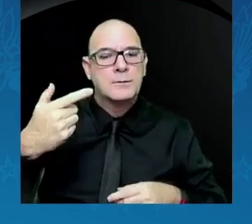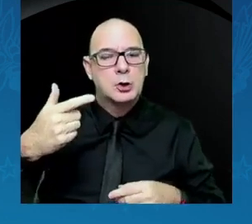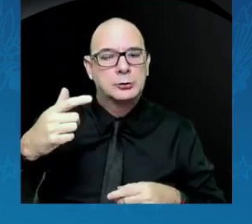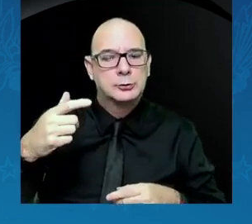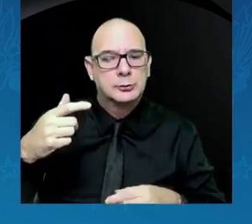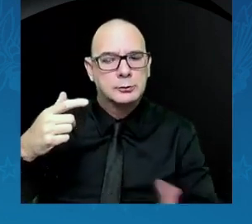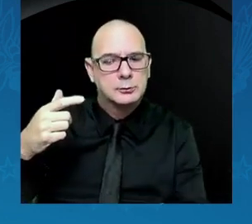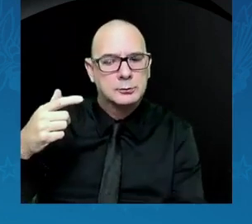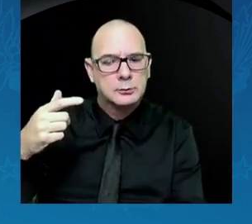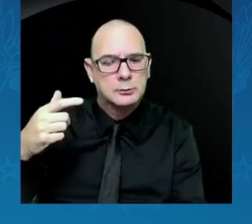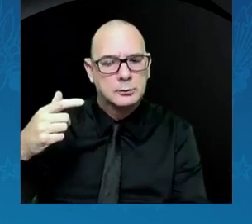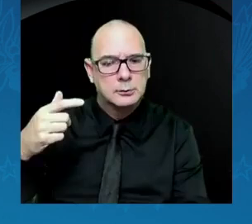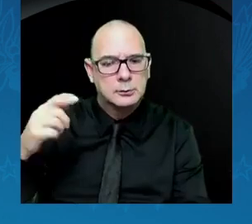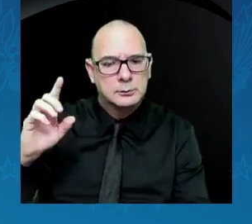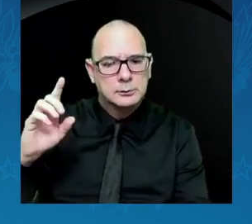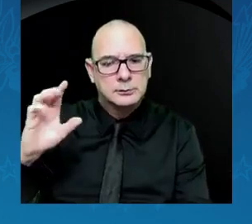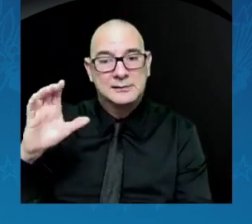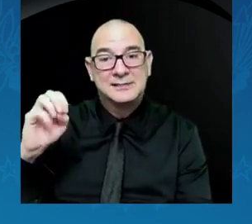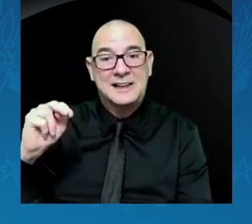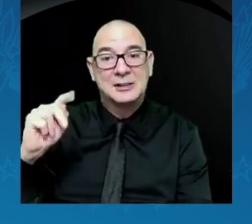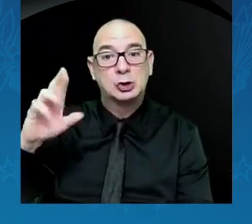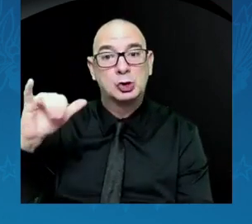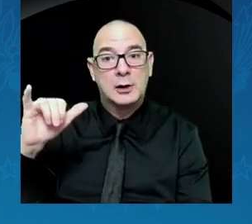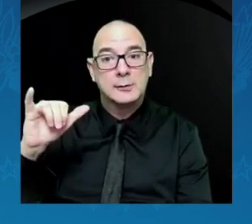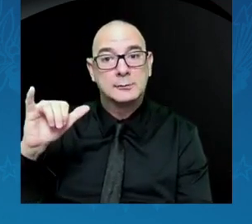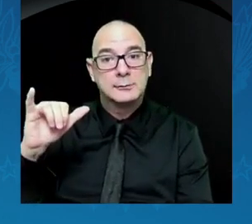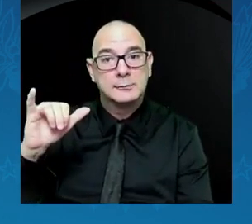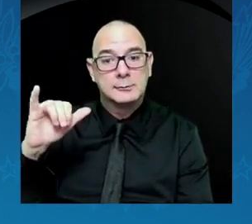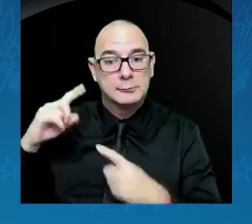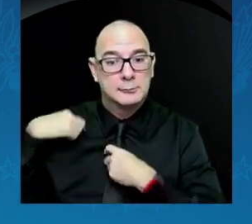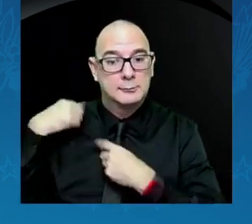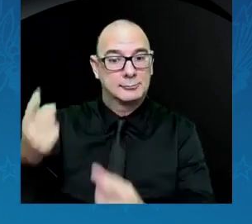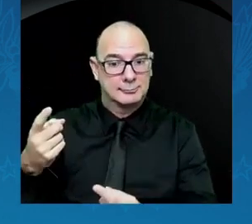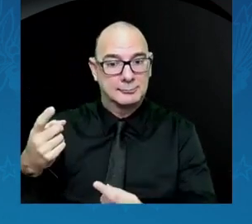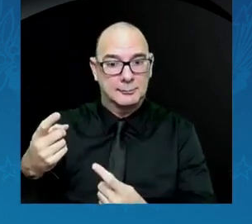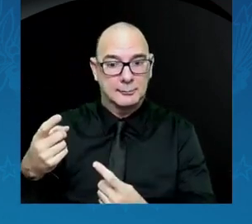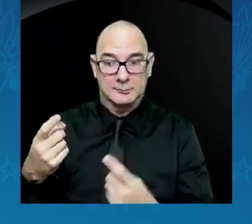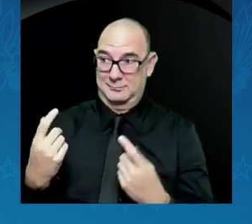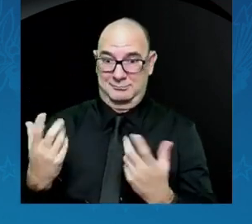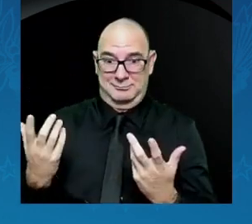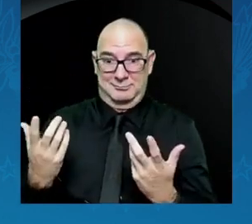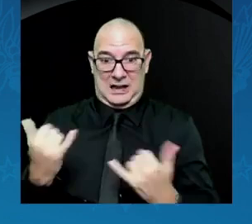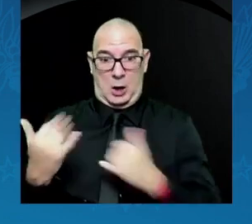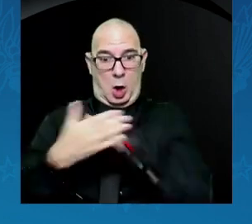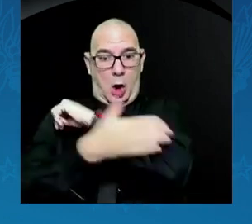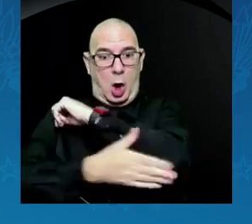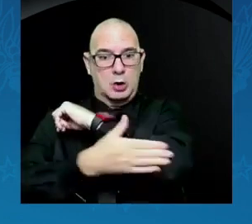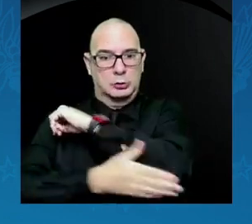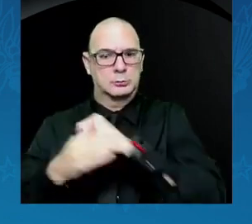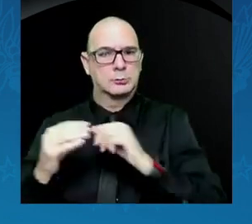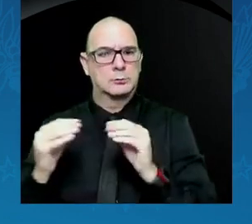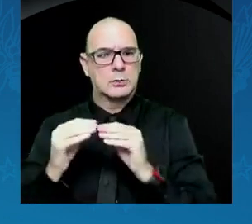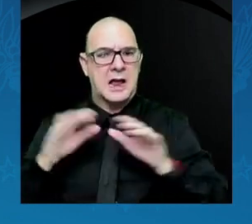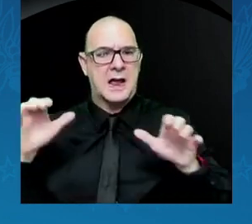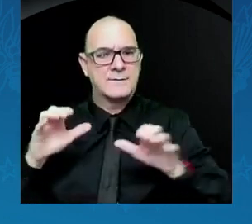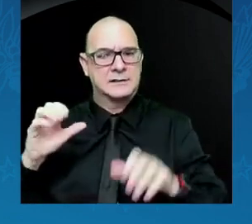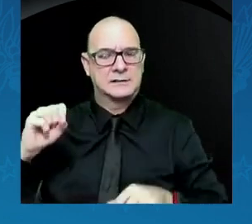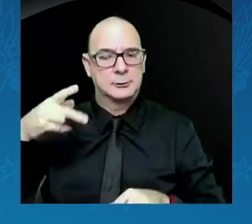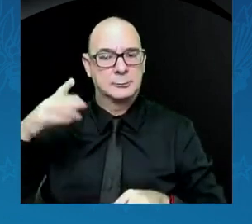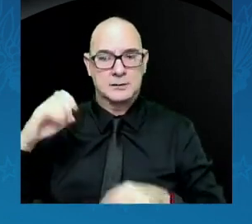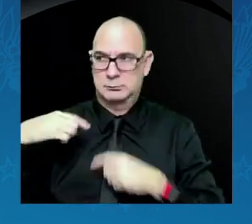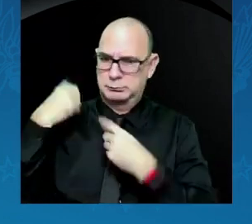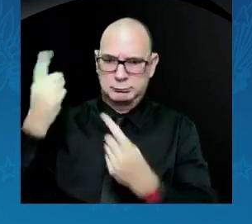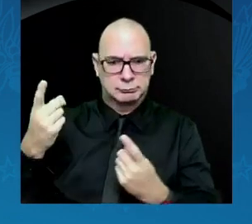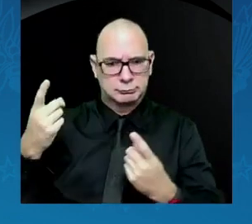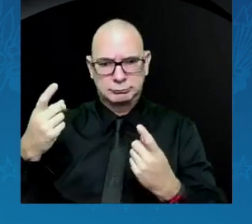Today, our nation is more active in space than ever before. And there are more ways than ever before